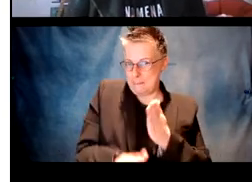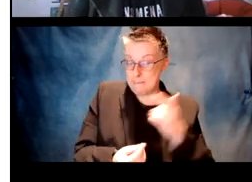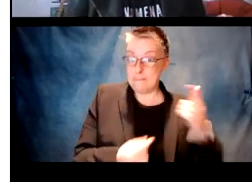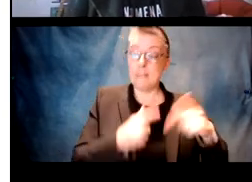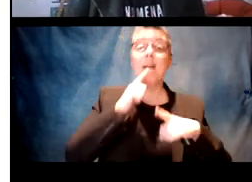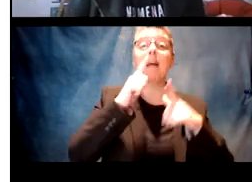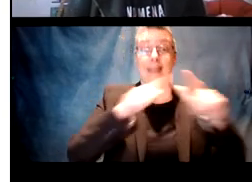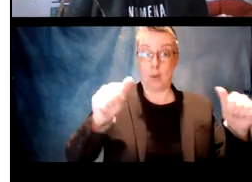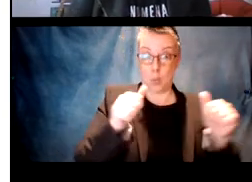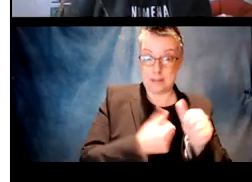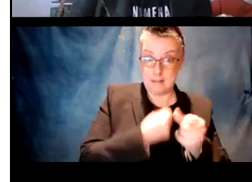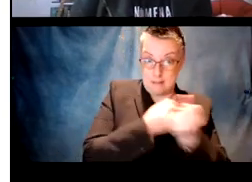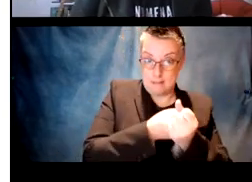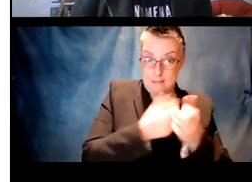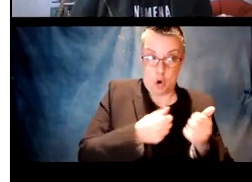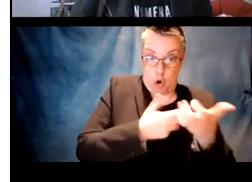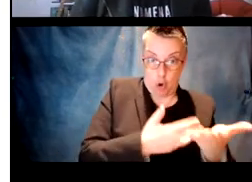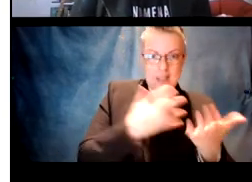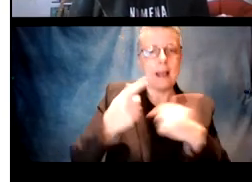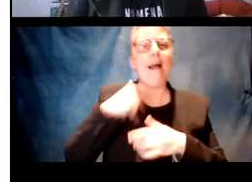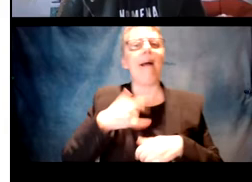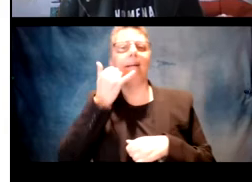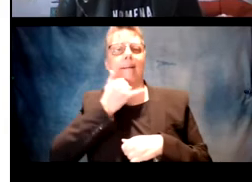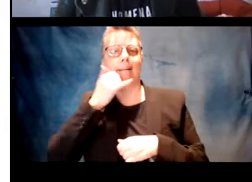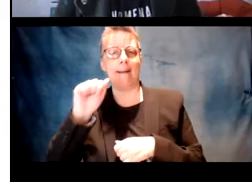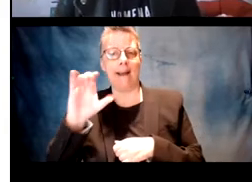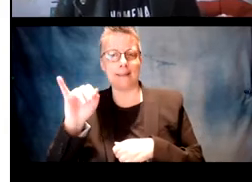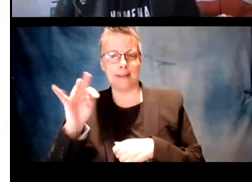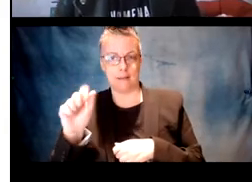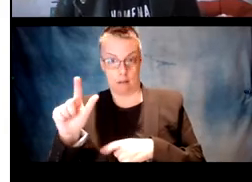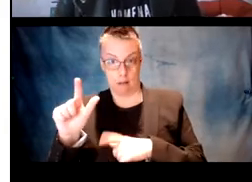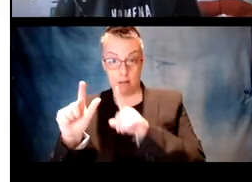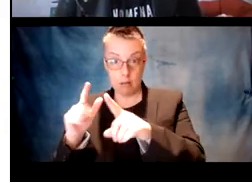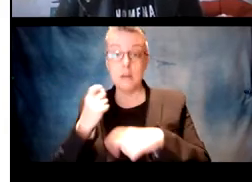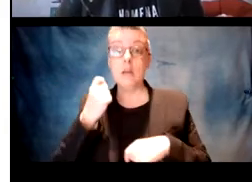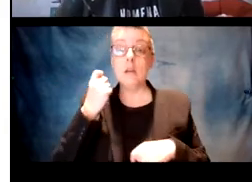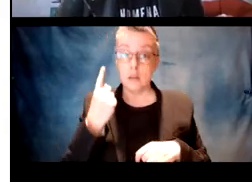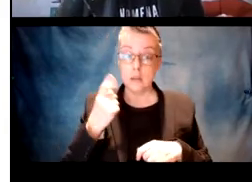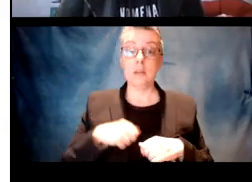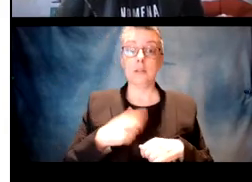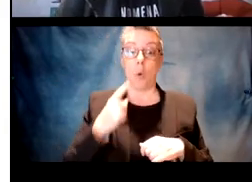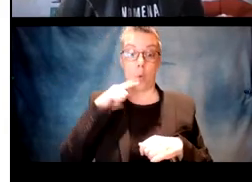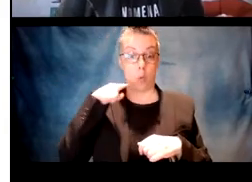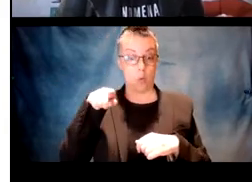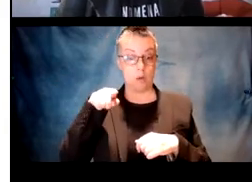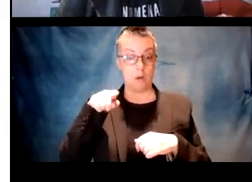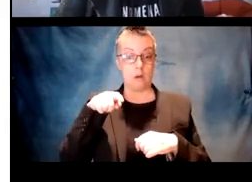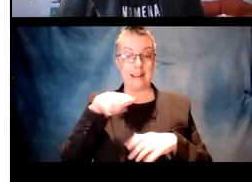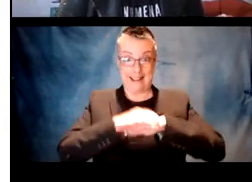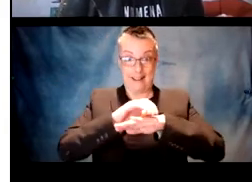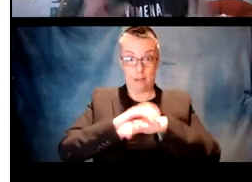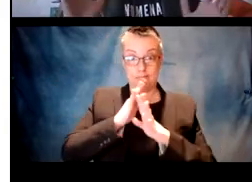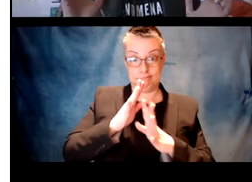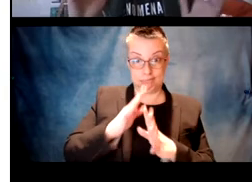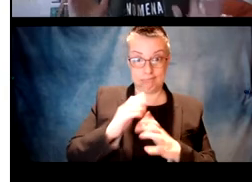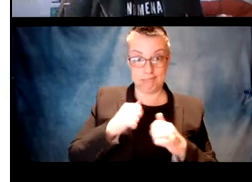are two types of gaps linguistically motivated and accidental. So the English verbal paradigm is